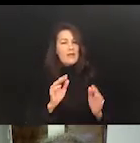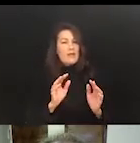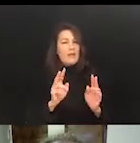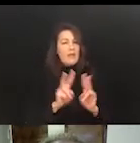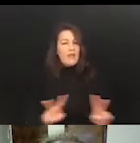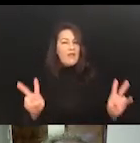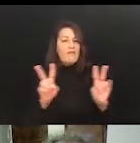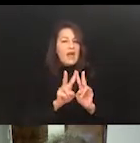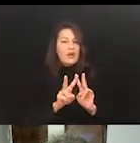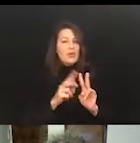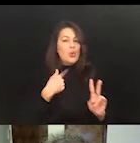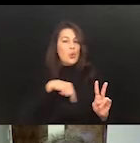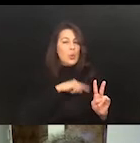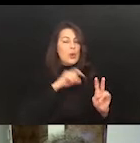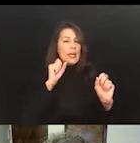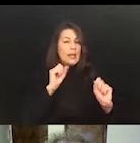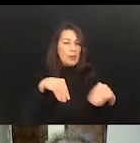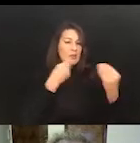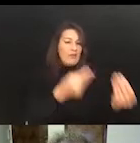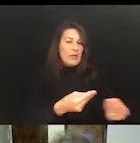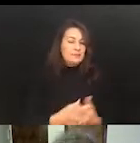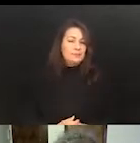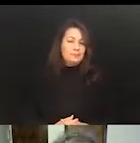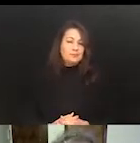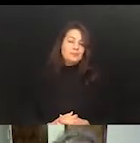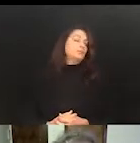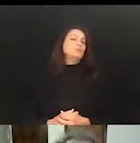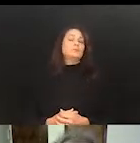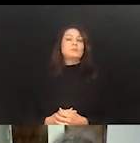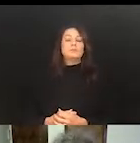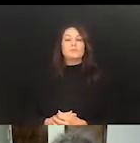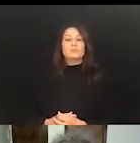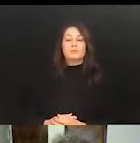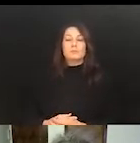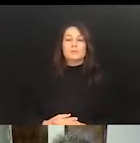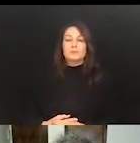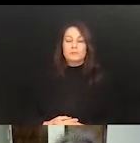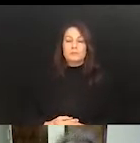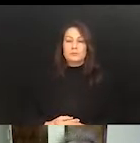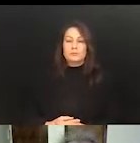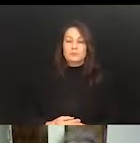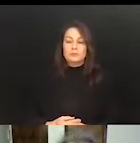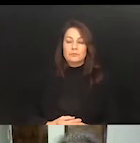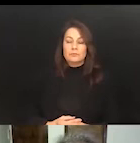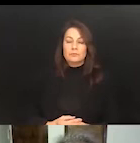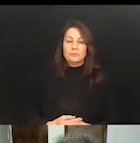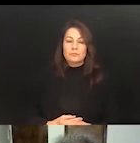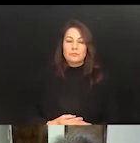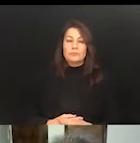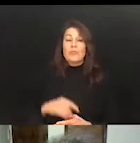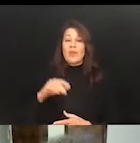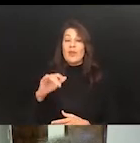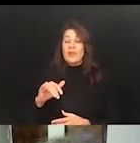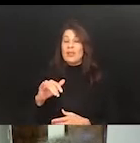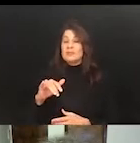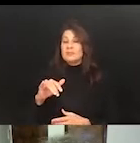that we can provide to the organization we work in. And so these are questions that will sort